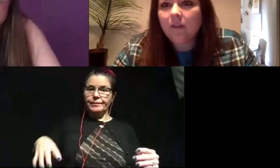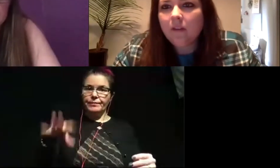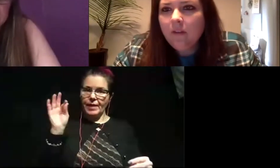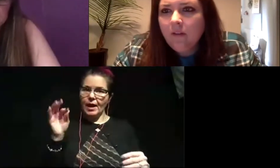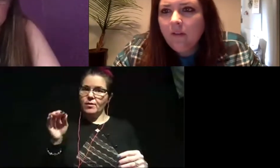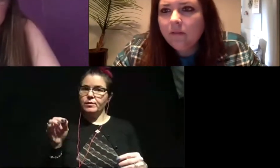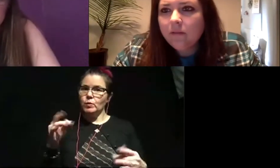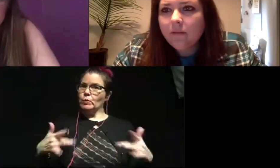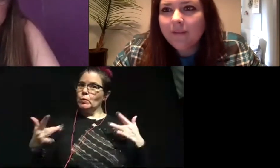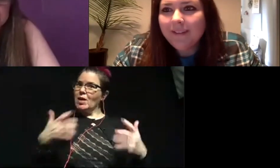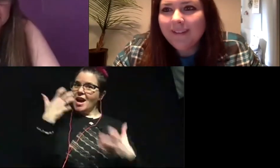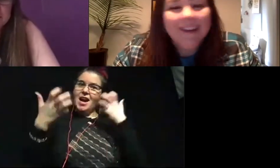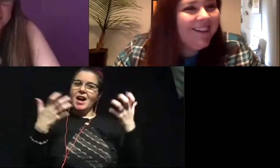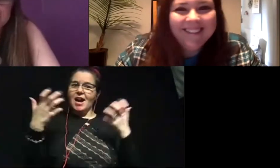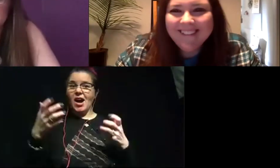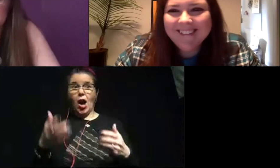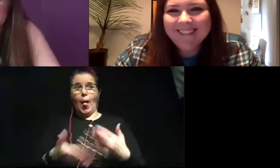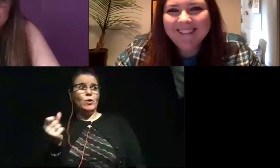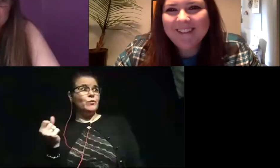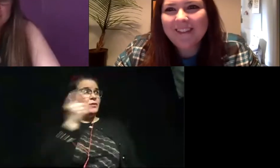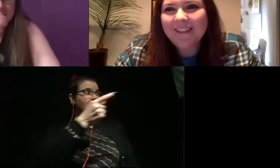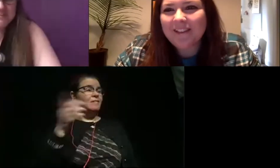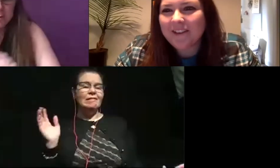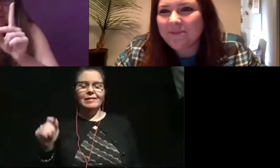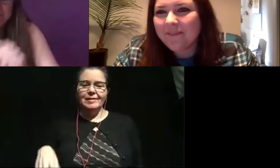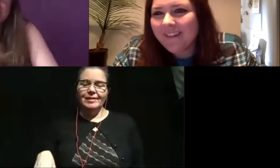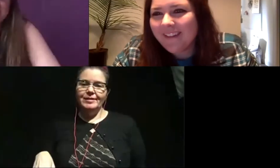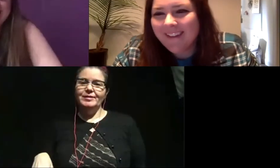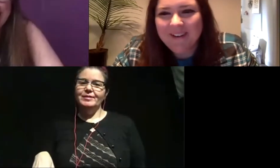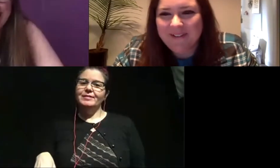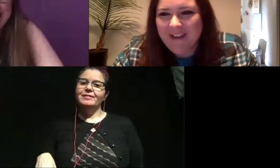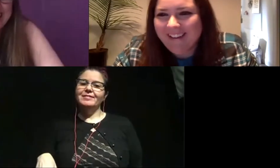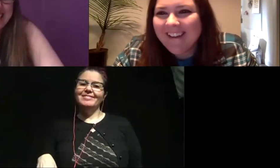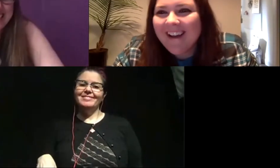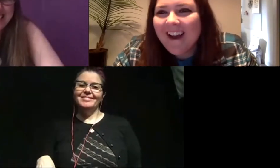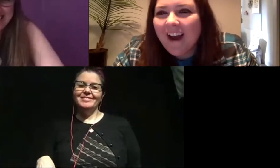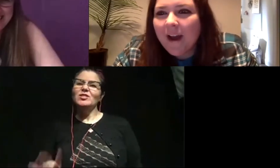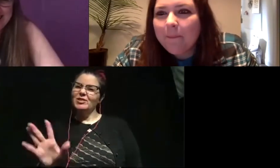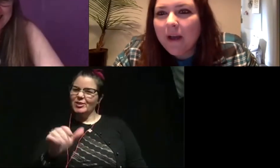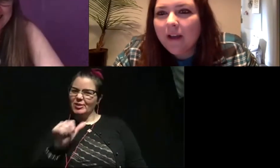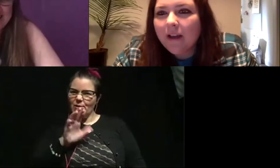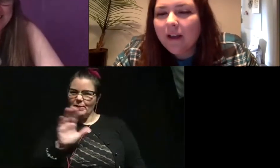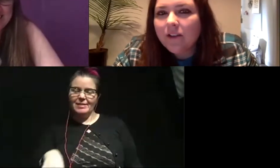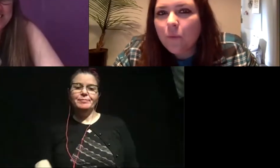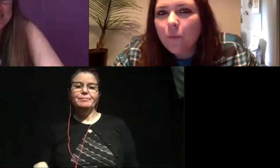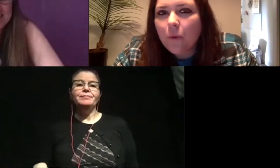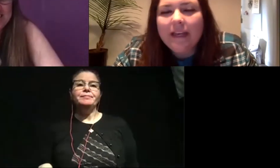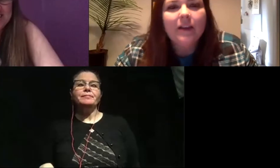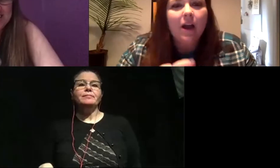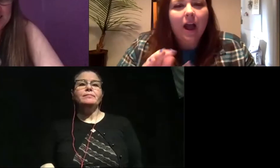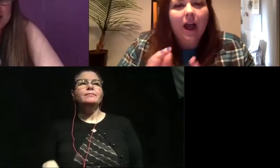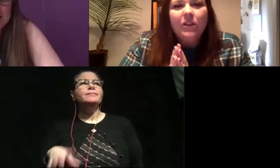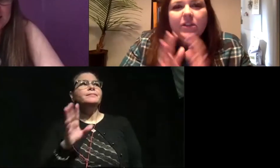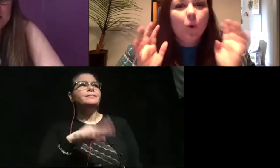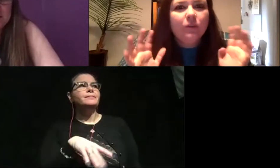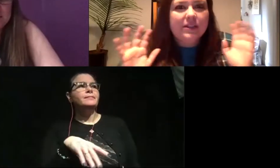so excited. I screamed and almost threw it. So don't do that. Don't do that. So like,